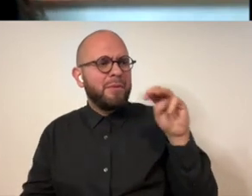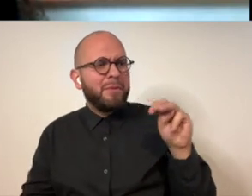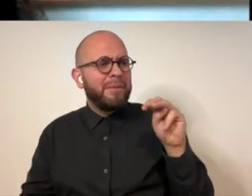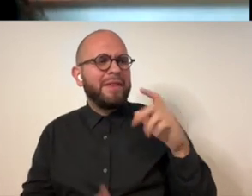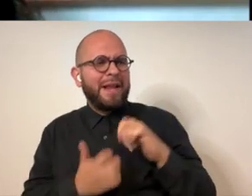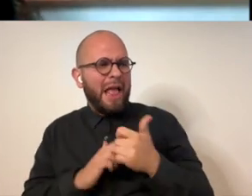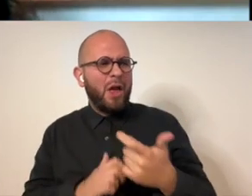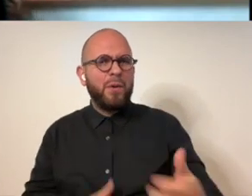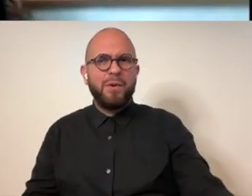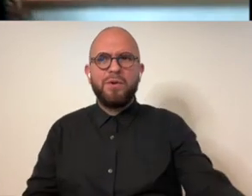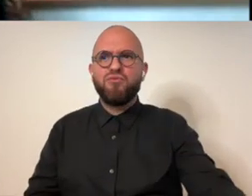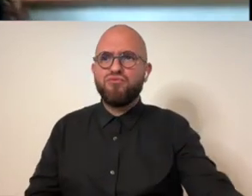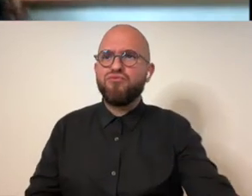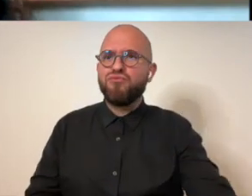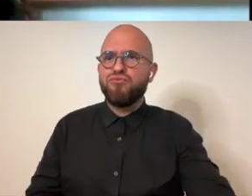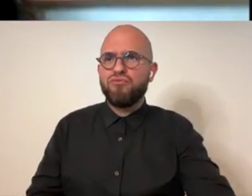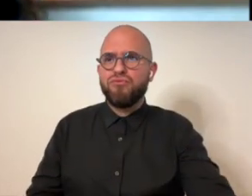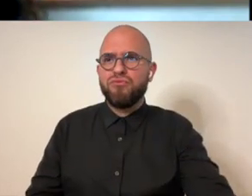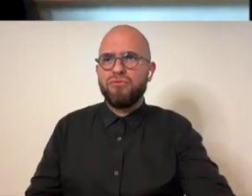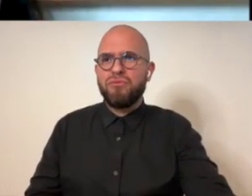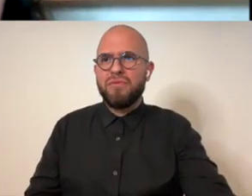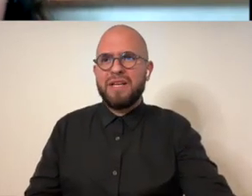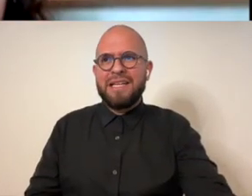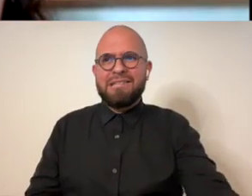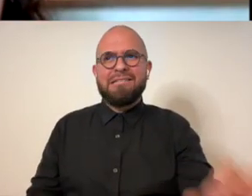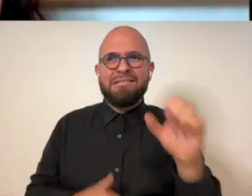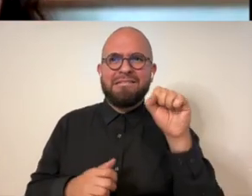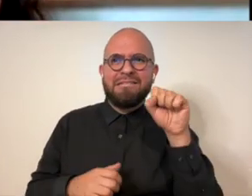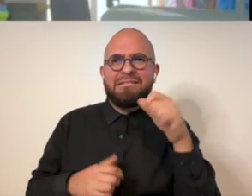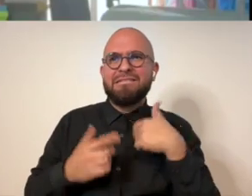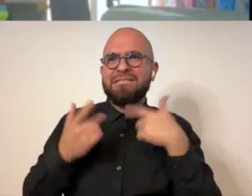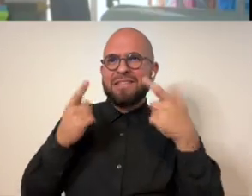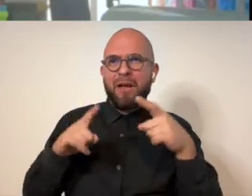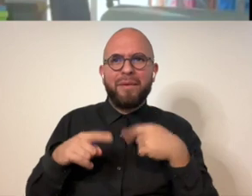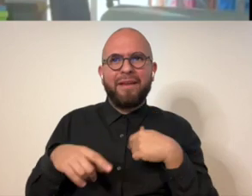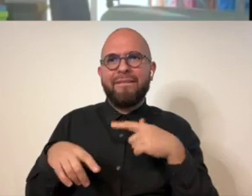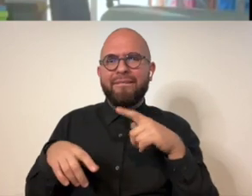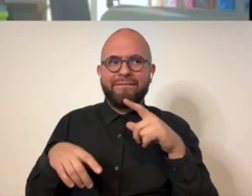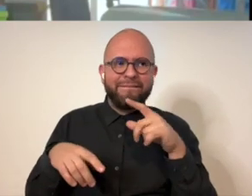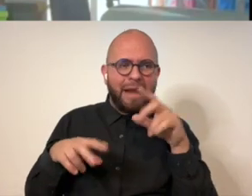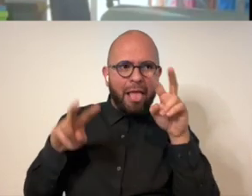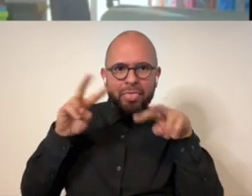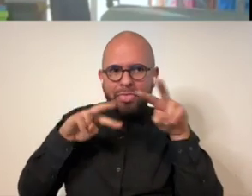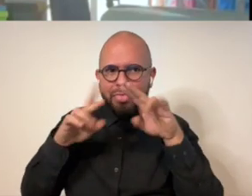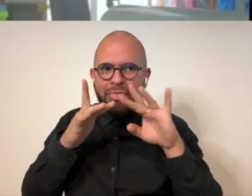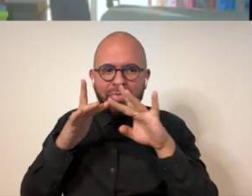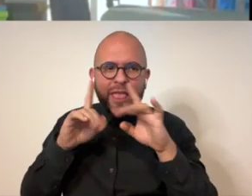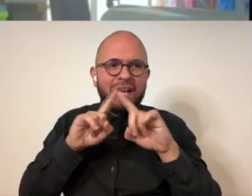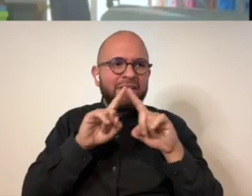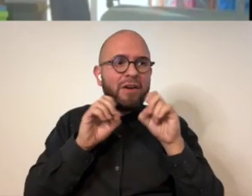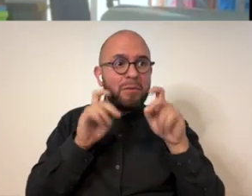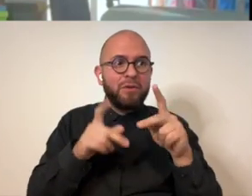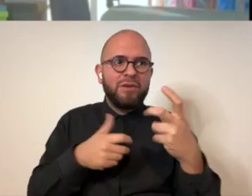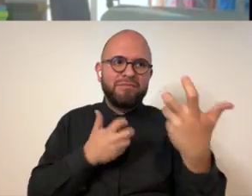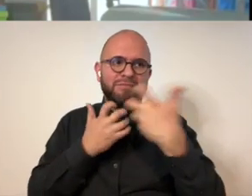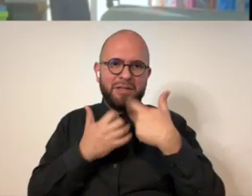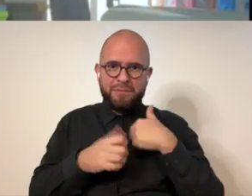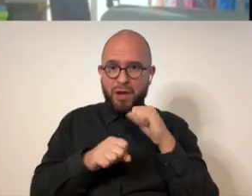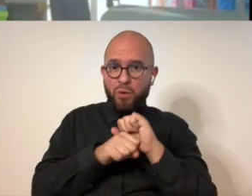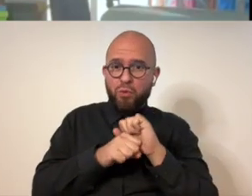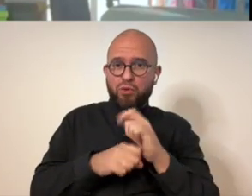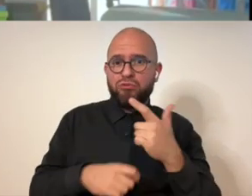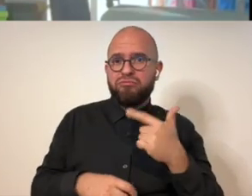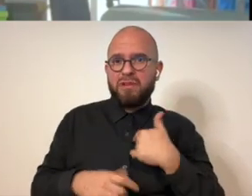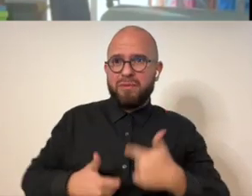you find out about this to get involved in opulent mobility yeah so i pretty regularly scour the internet for different opportunities